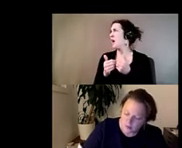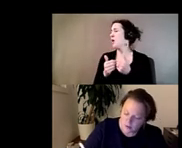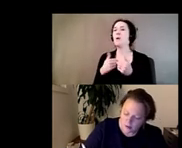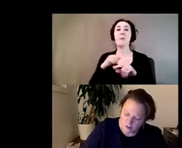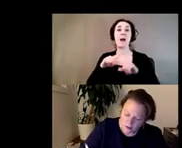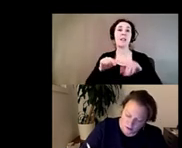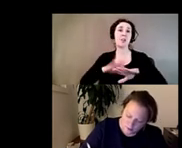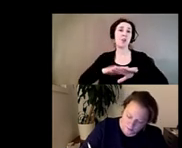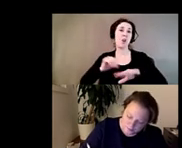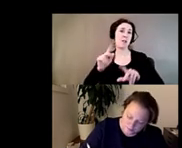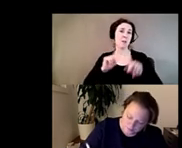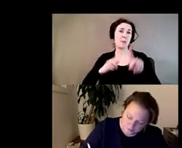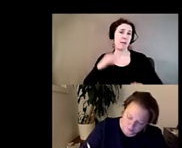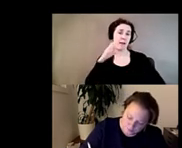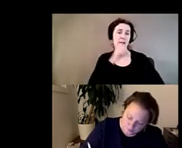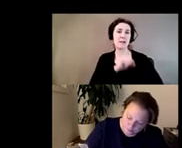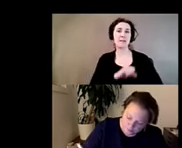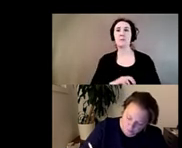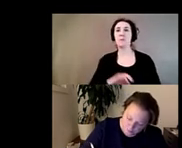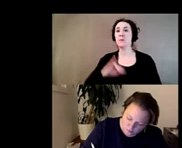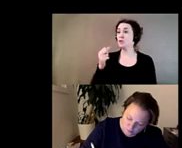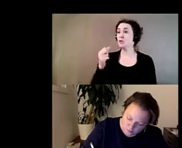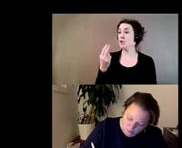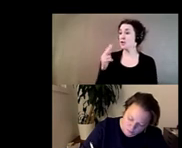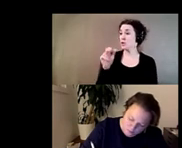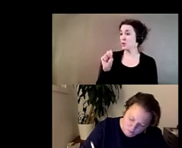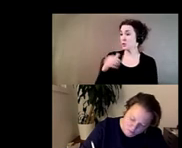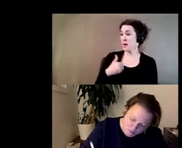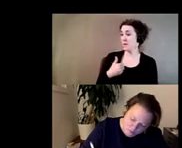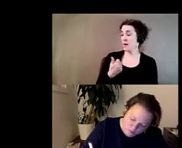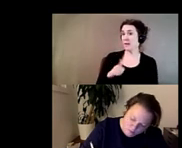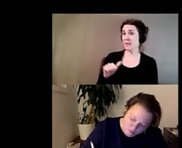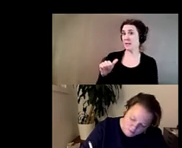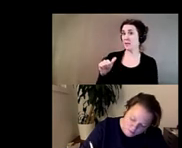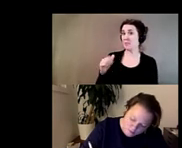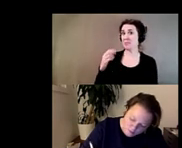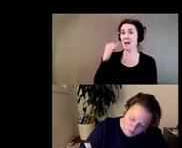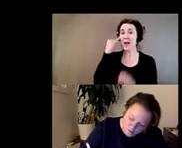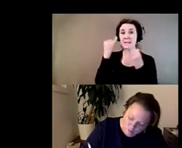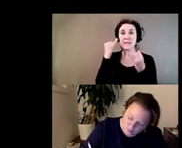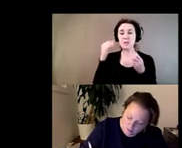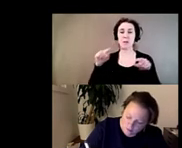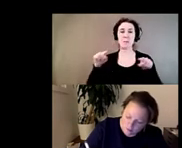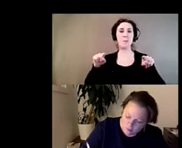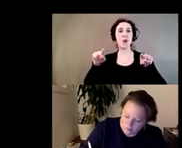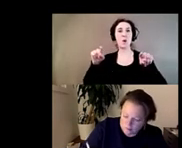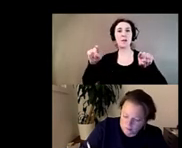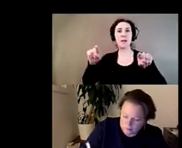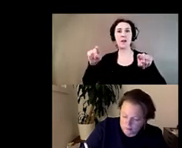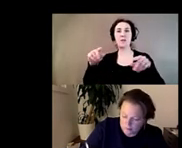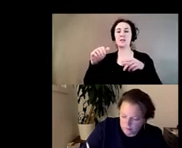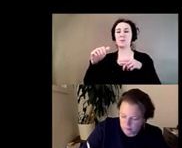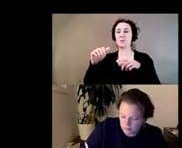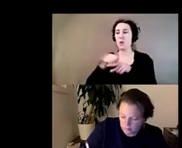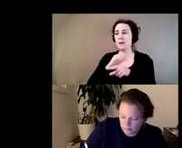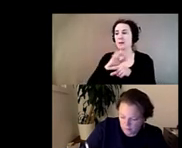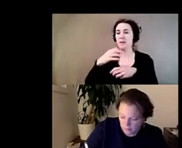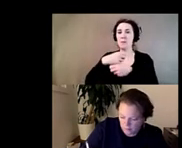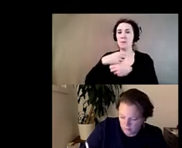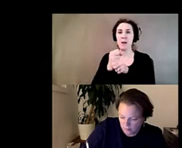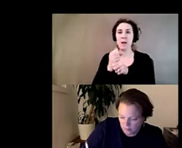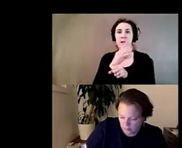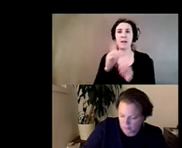on folks i guess um so joshua do you have any thoughts on sort of like that parallel this sort of this practice of making and displaying